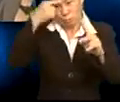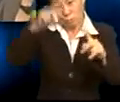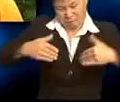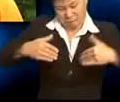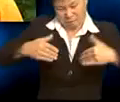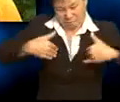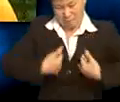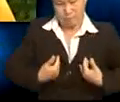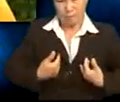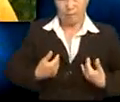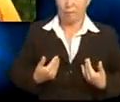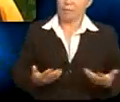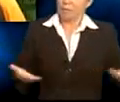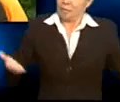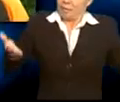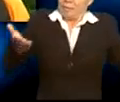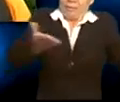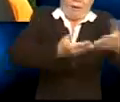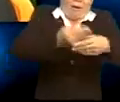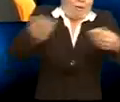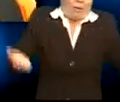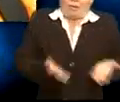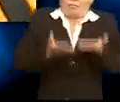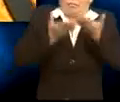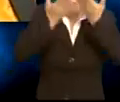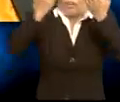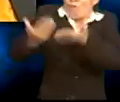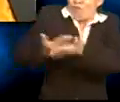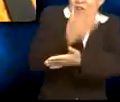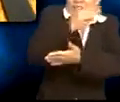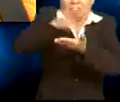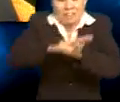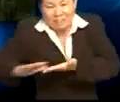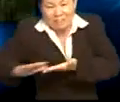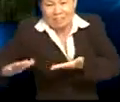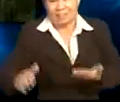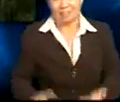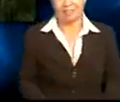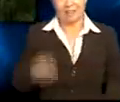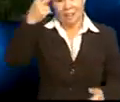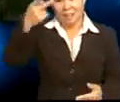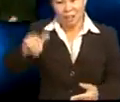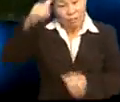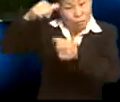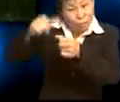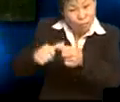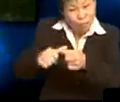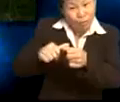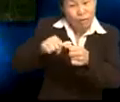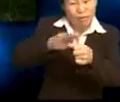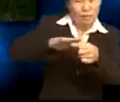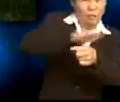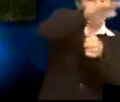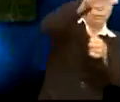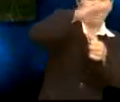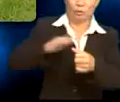and animals. But out here, it's so fresh and clean. Hey, do you guys remember the haze that